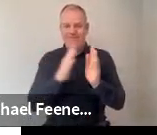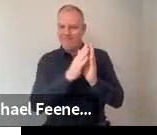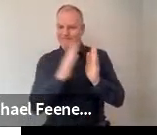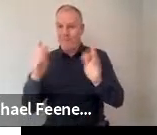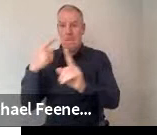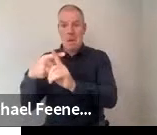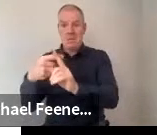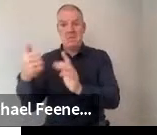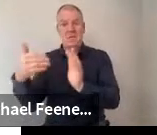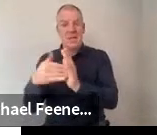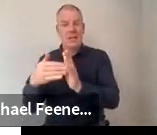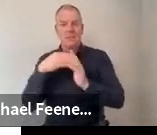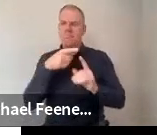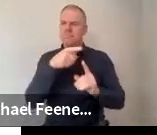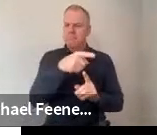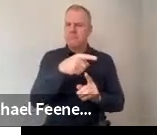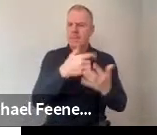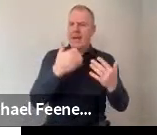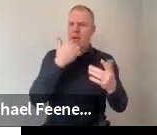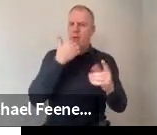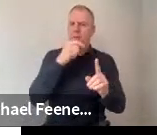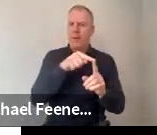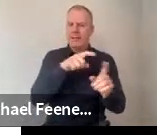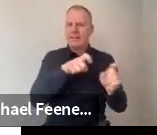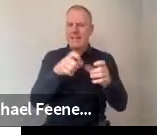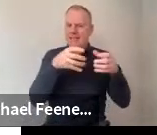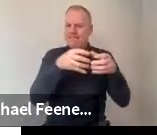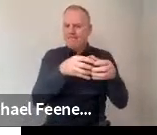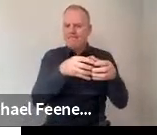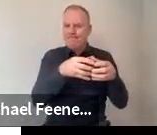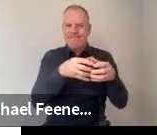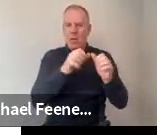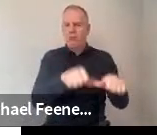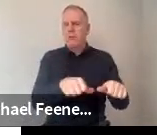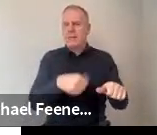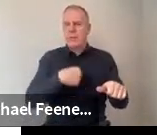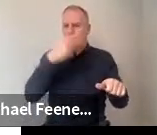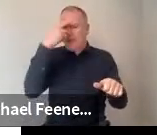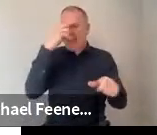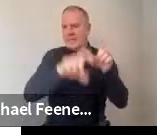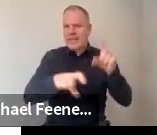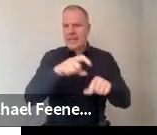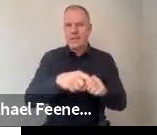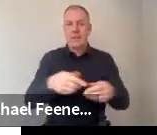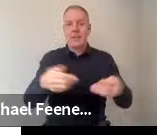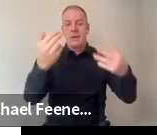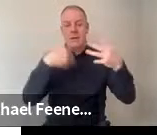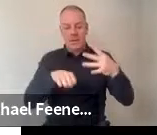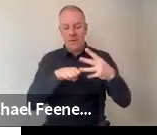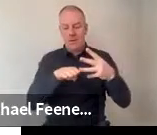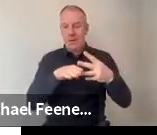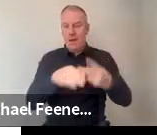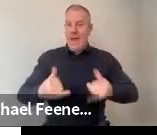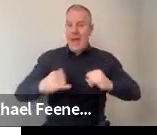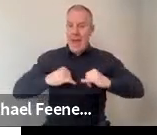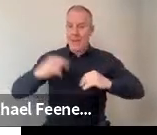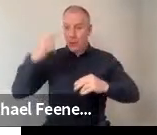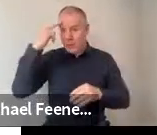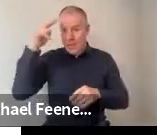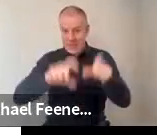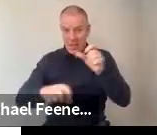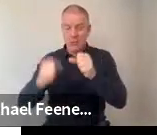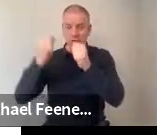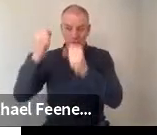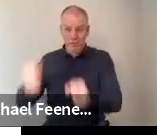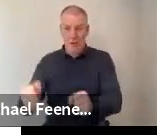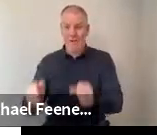the positive, but with a substantial minority disagreeing, I feel capable of understanding science got much stronger